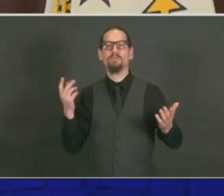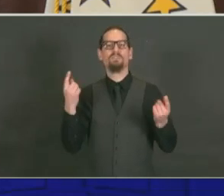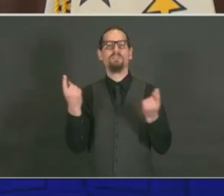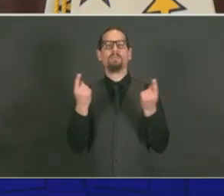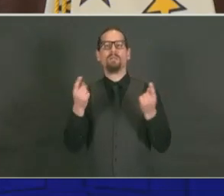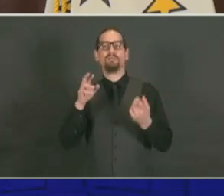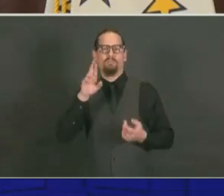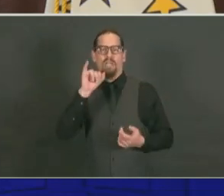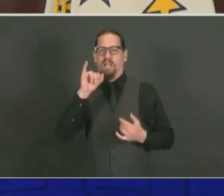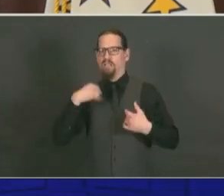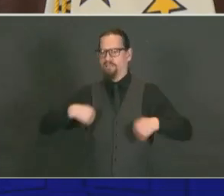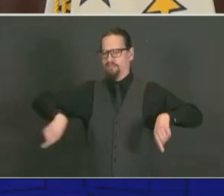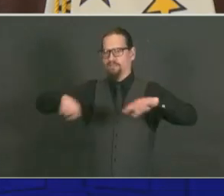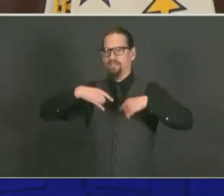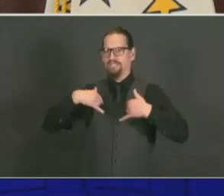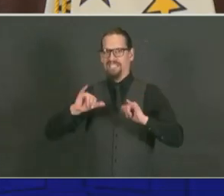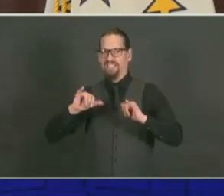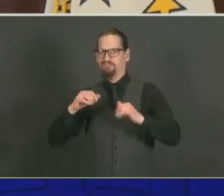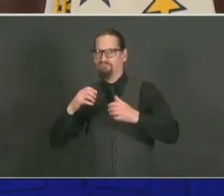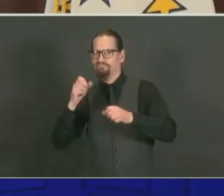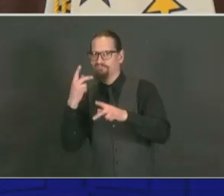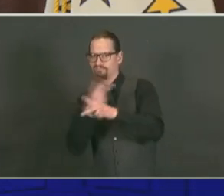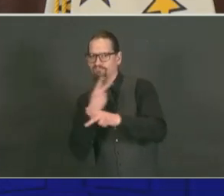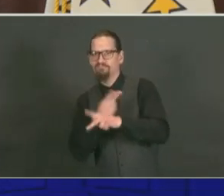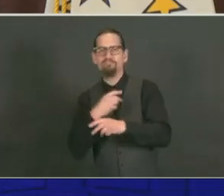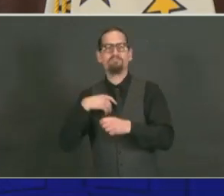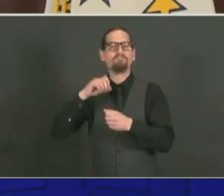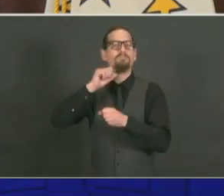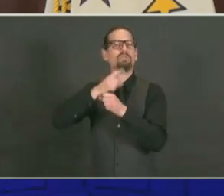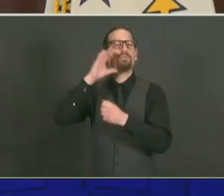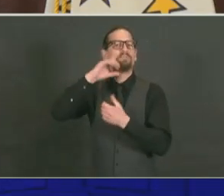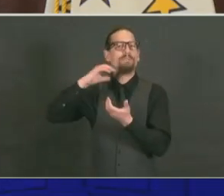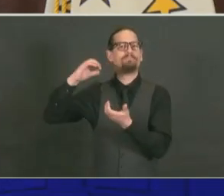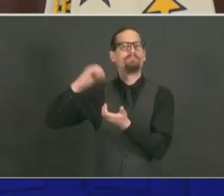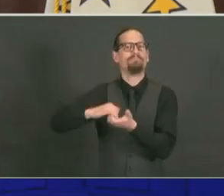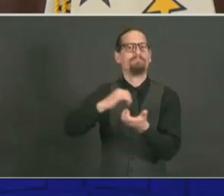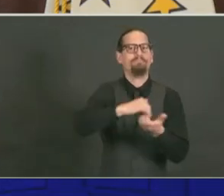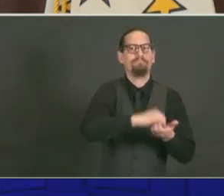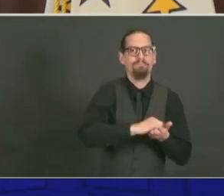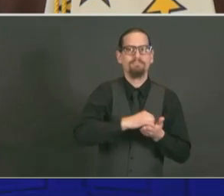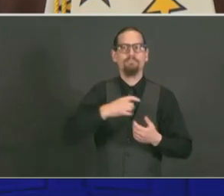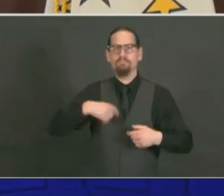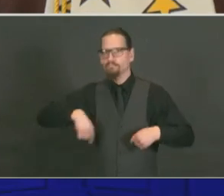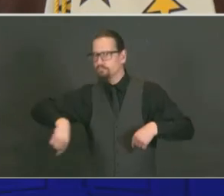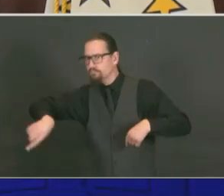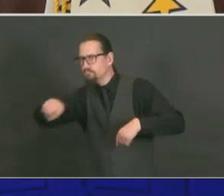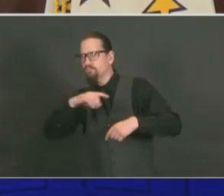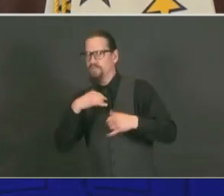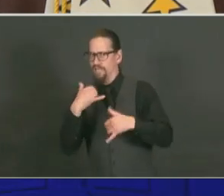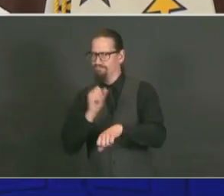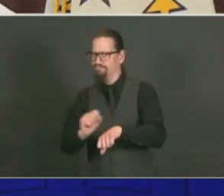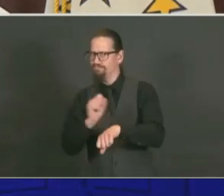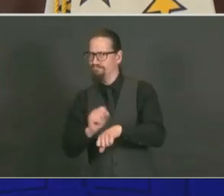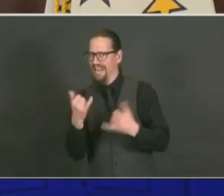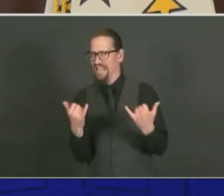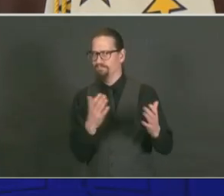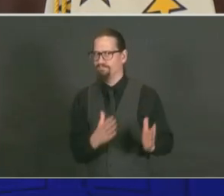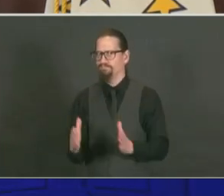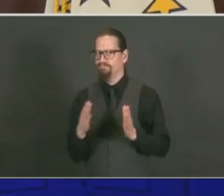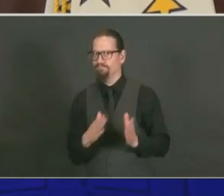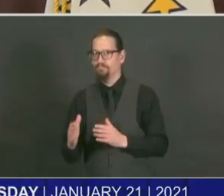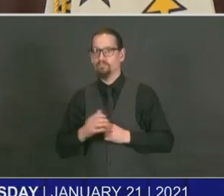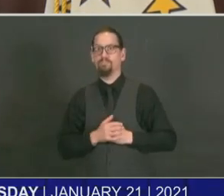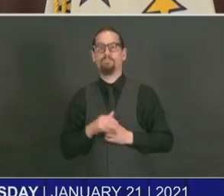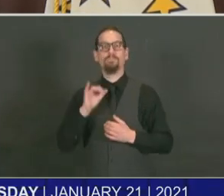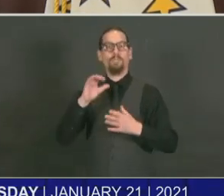thinking how to make this work, so thank you to the staff working as part of that effort. In addition to our plans for adults 75 years and